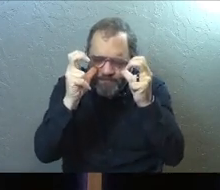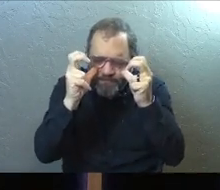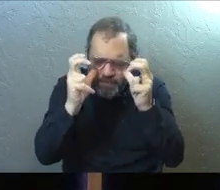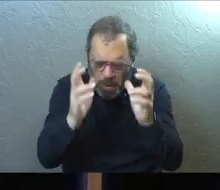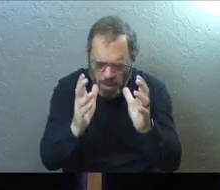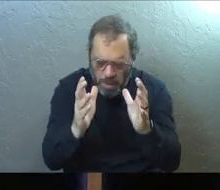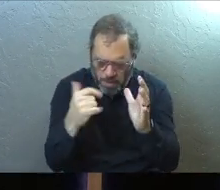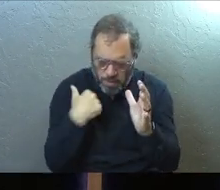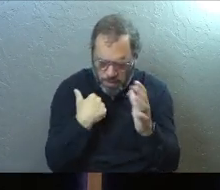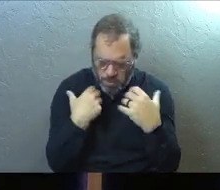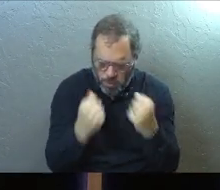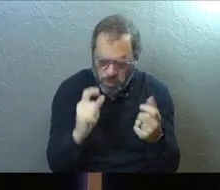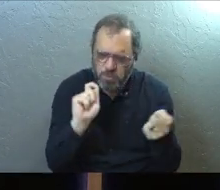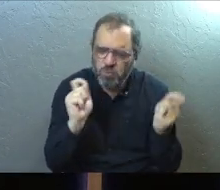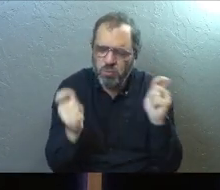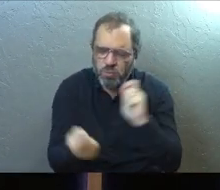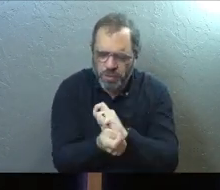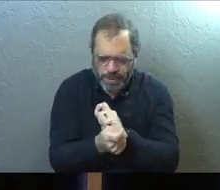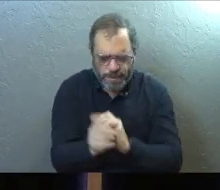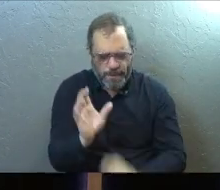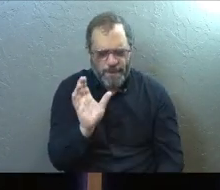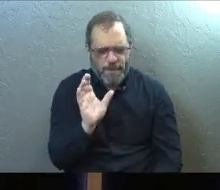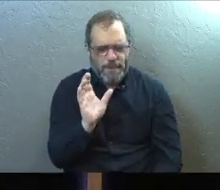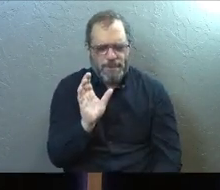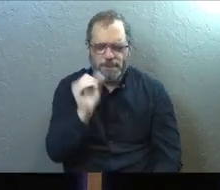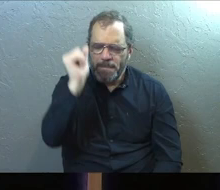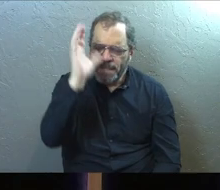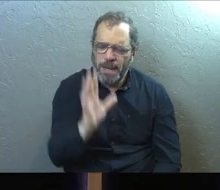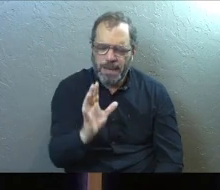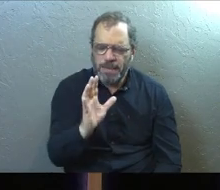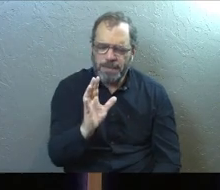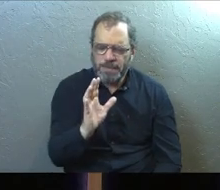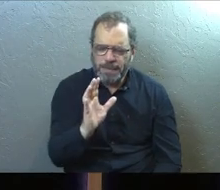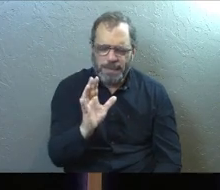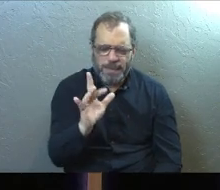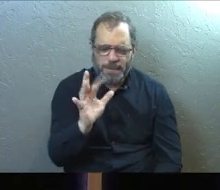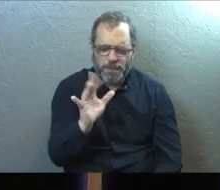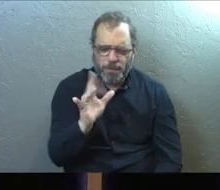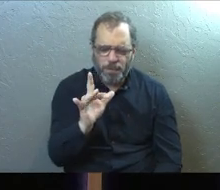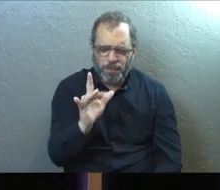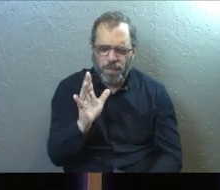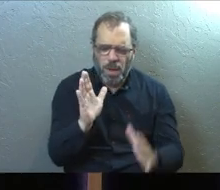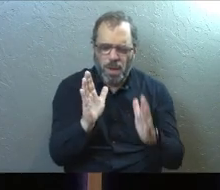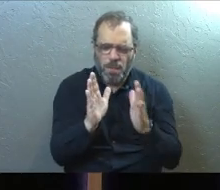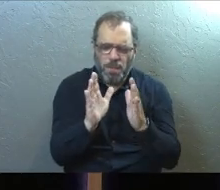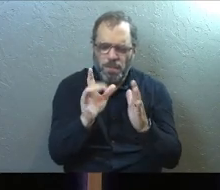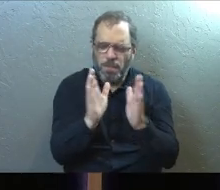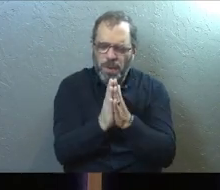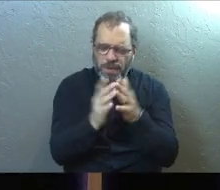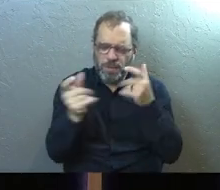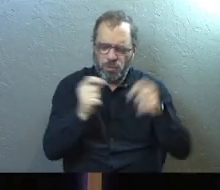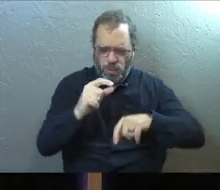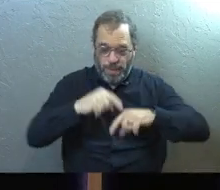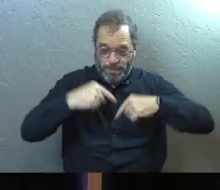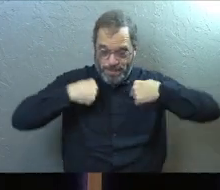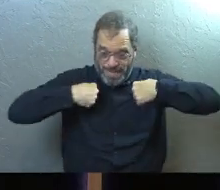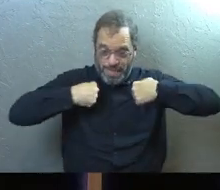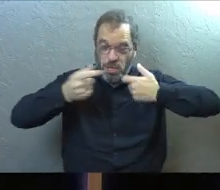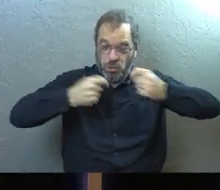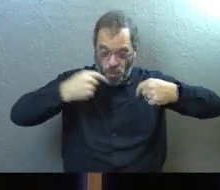courage to change. God, be in greater sovereign control over me.